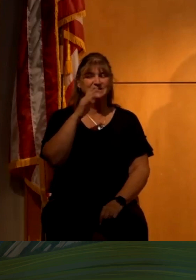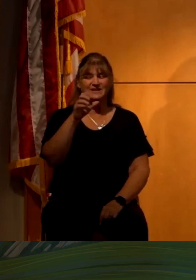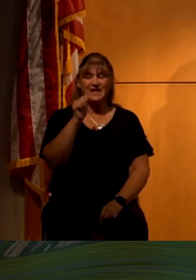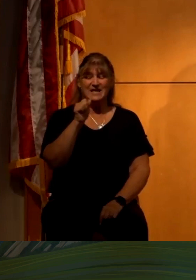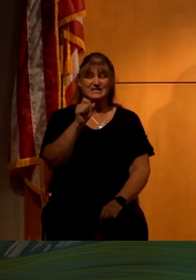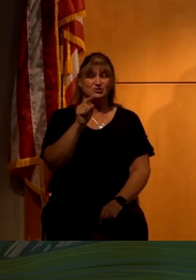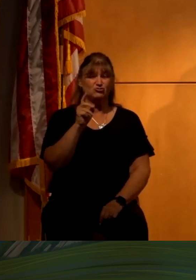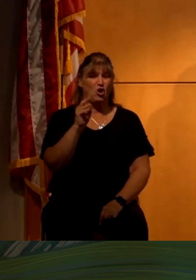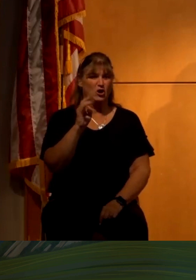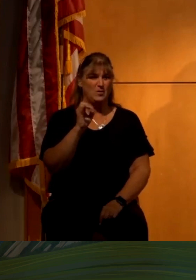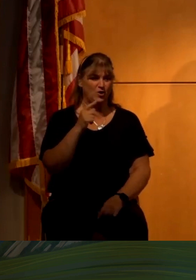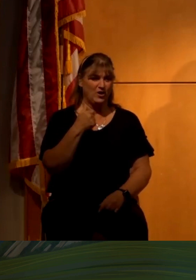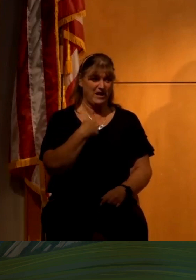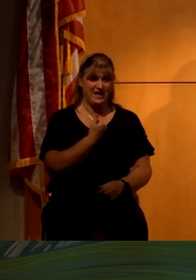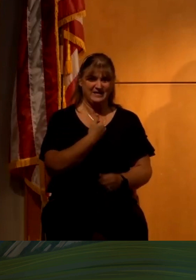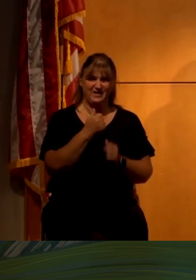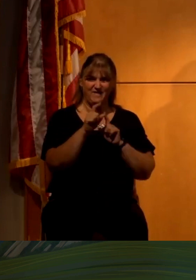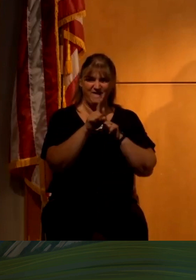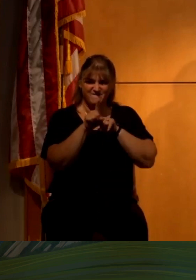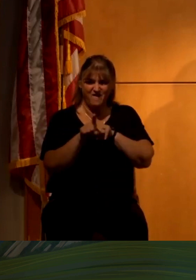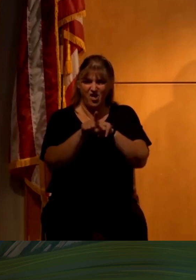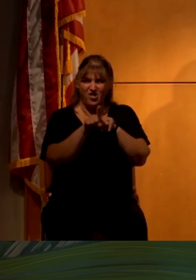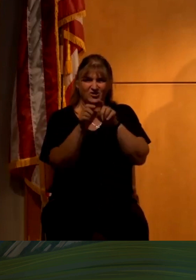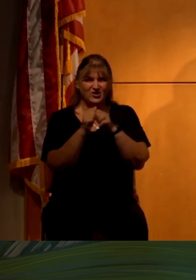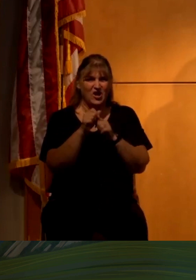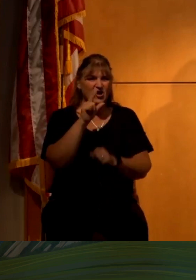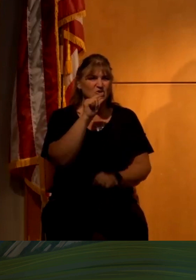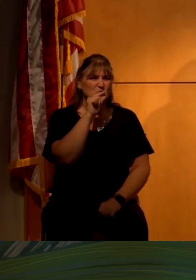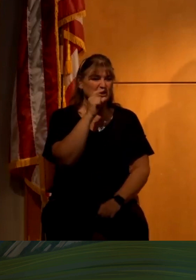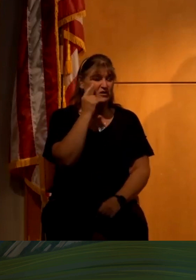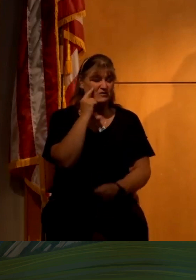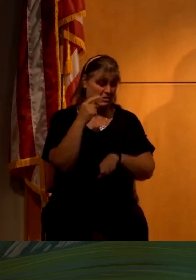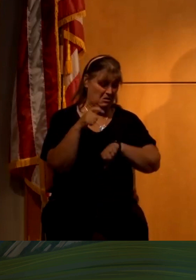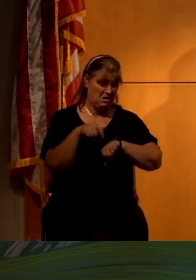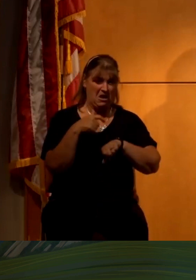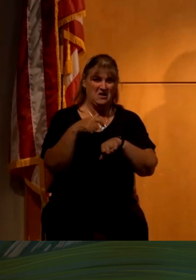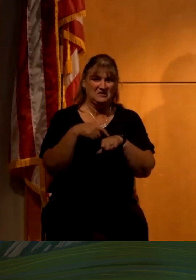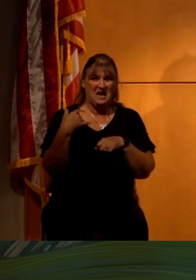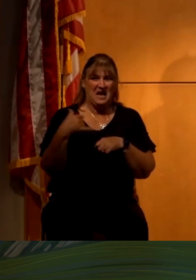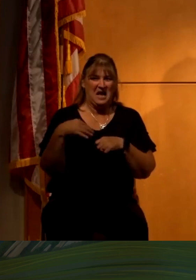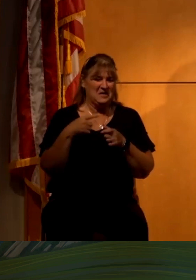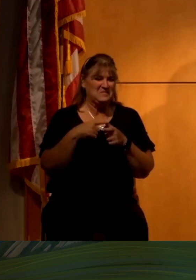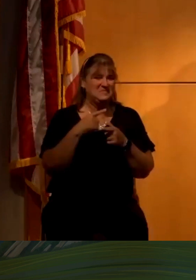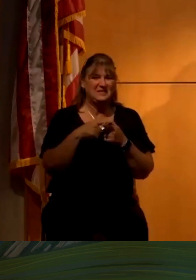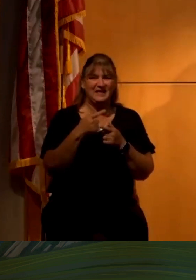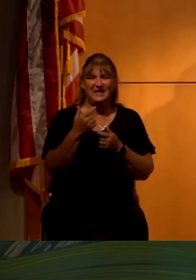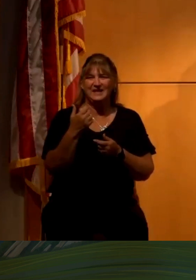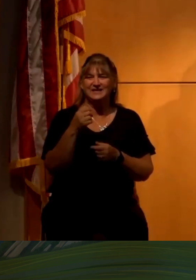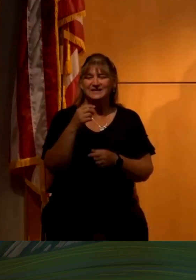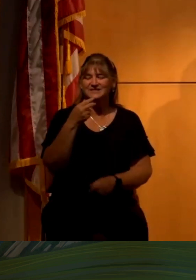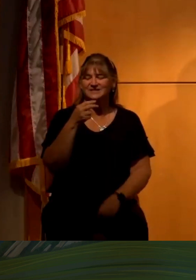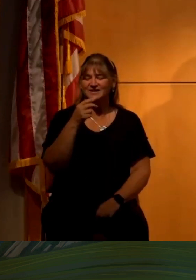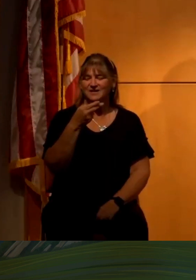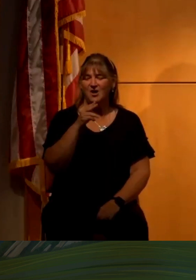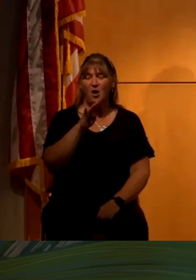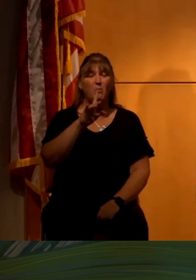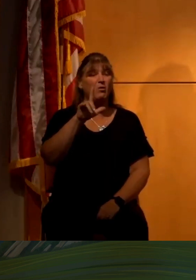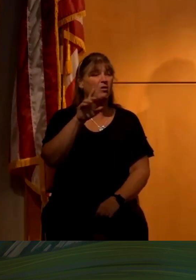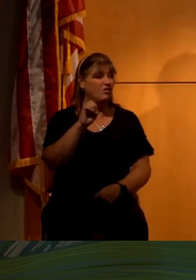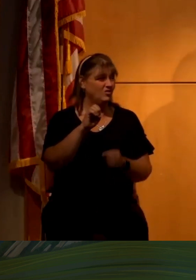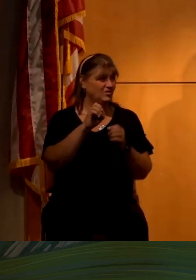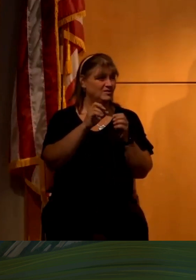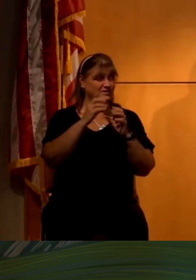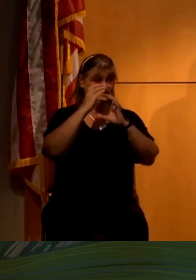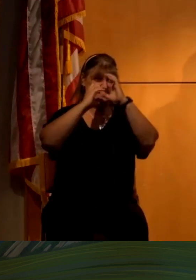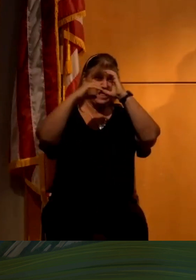And I've personally followed him on Twitter for some time now. He was part of the Hubble Space Telescope team where he